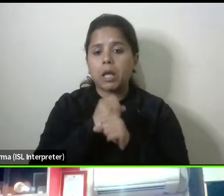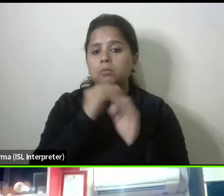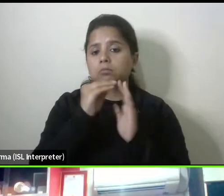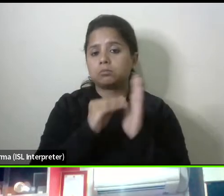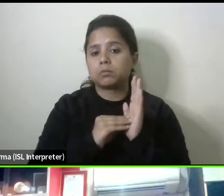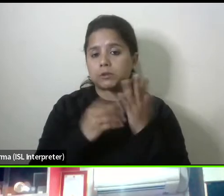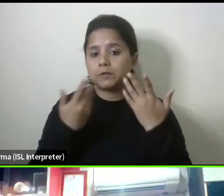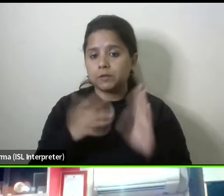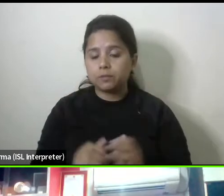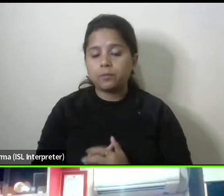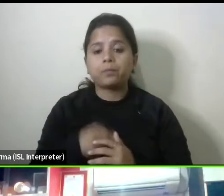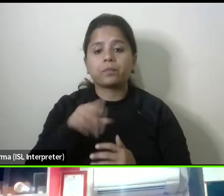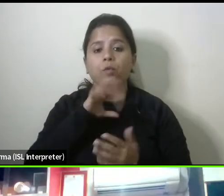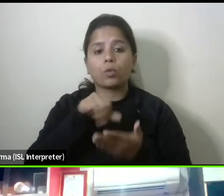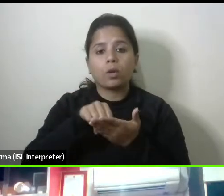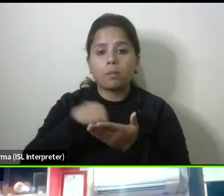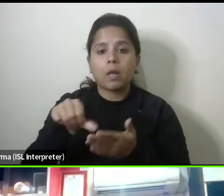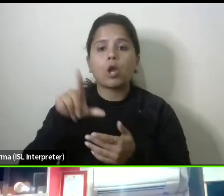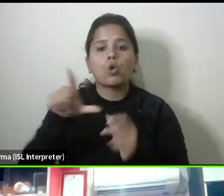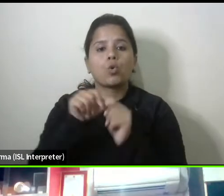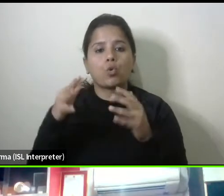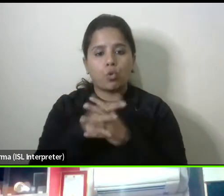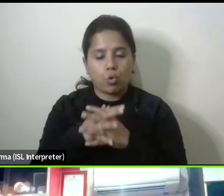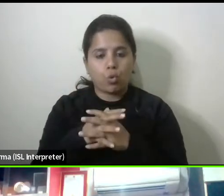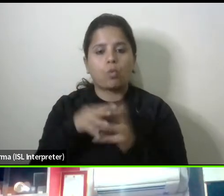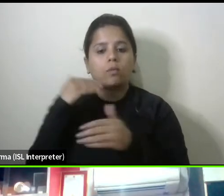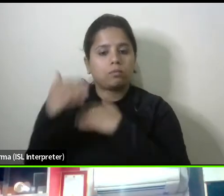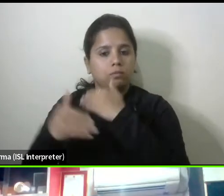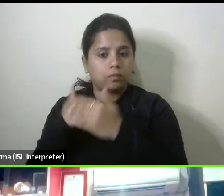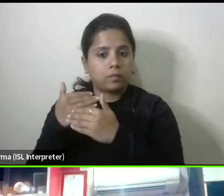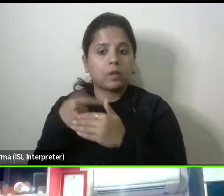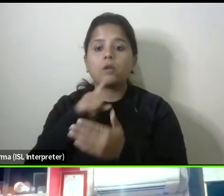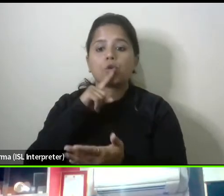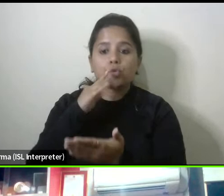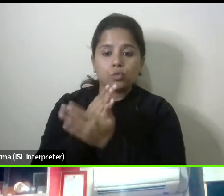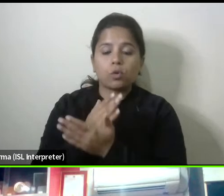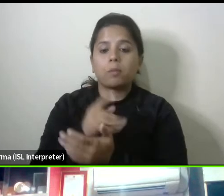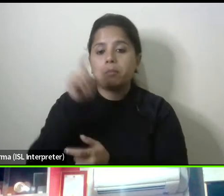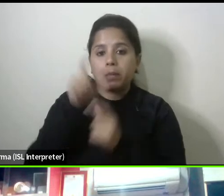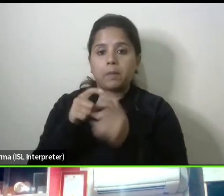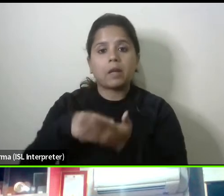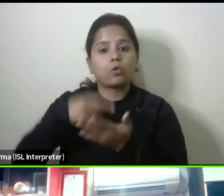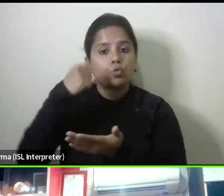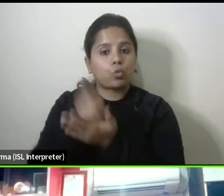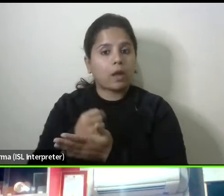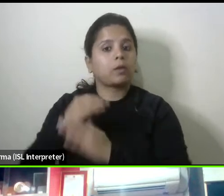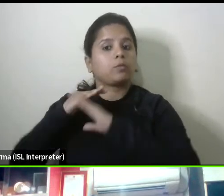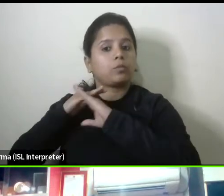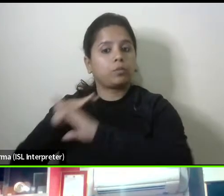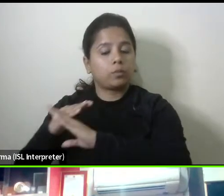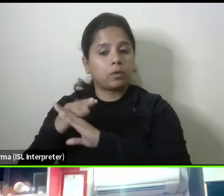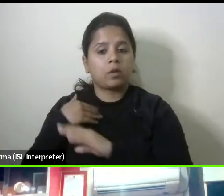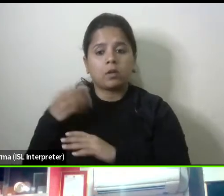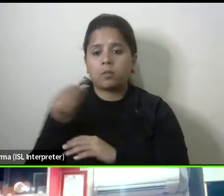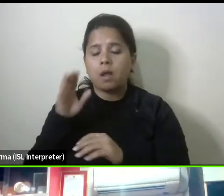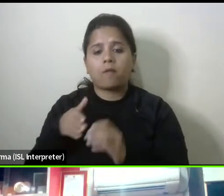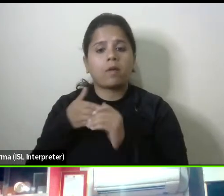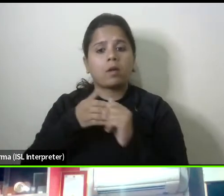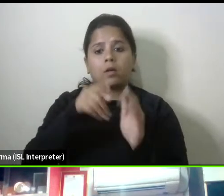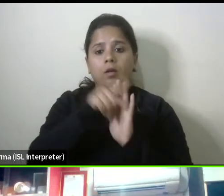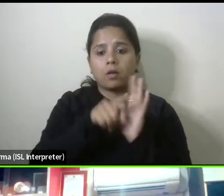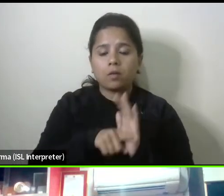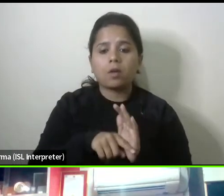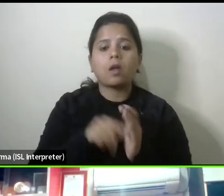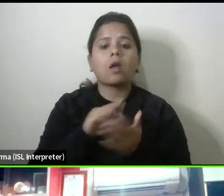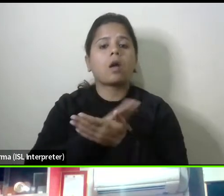to implement the law and to uh ensure that the rights are protected we have now guidelines like harmonized